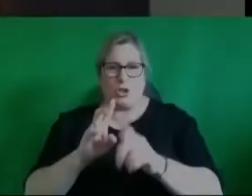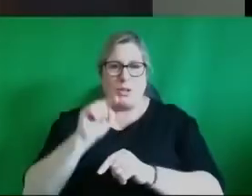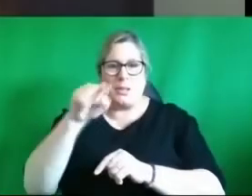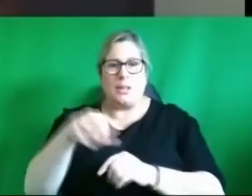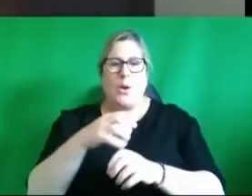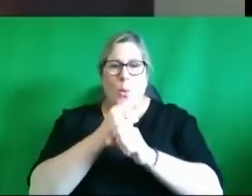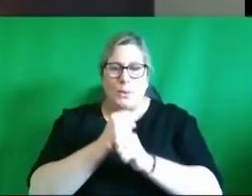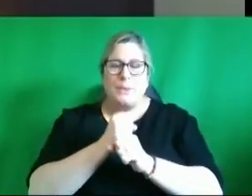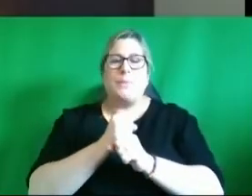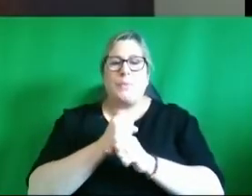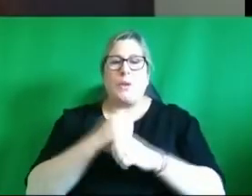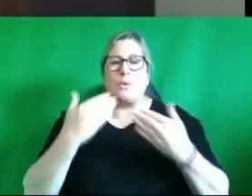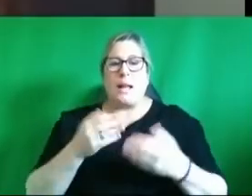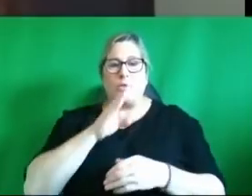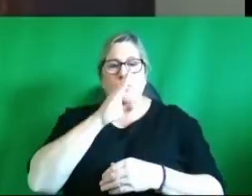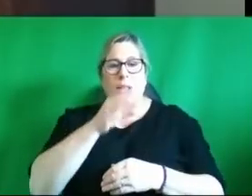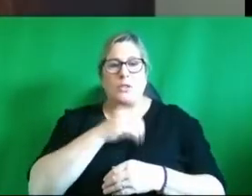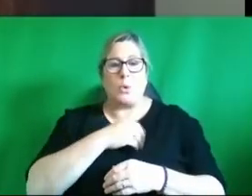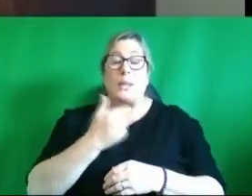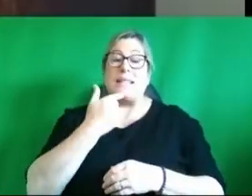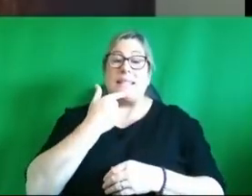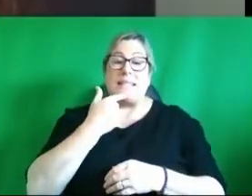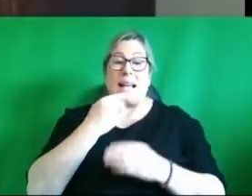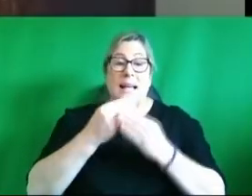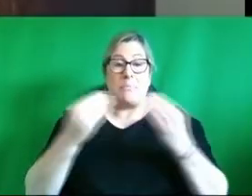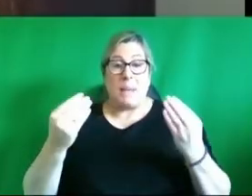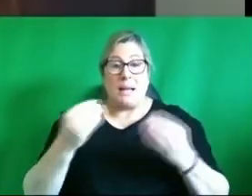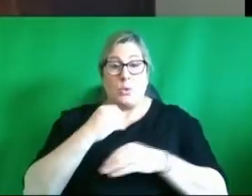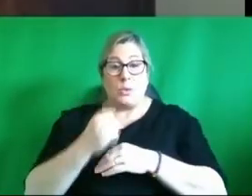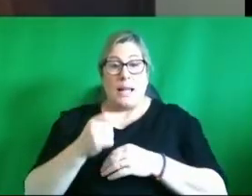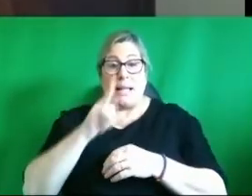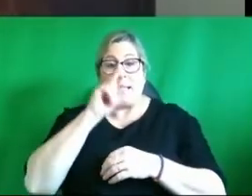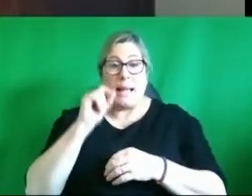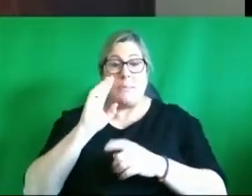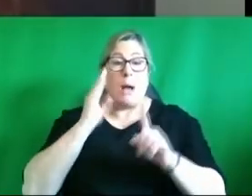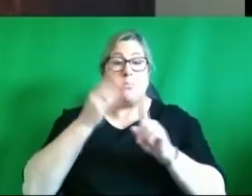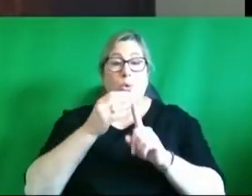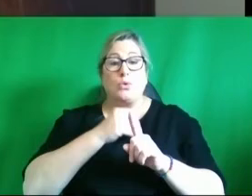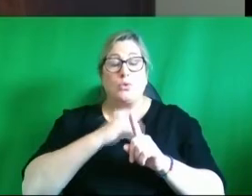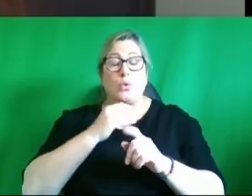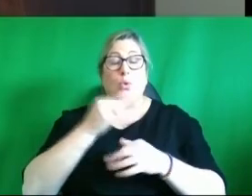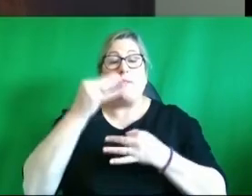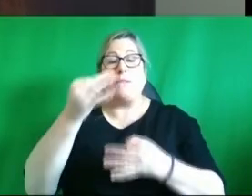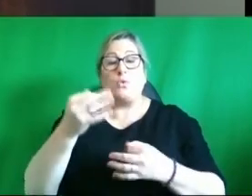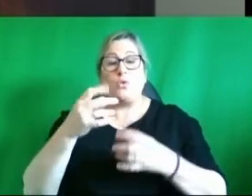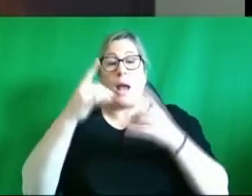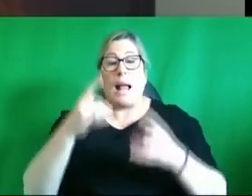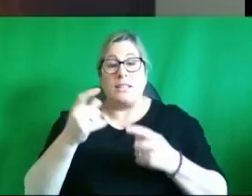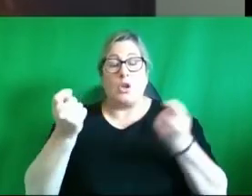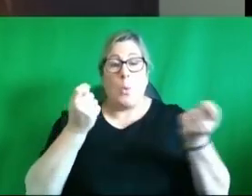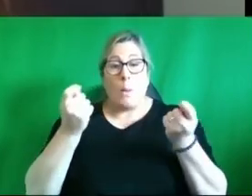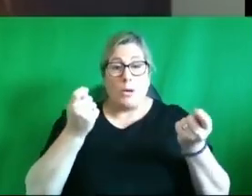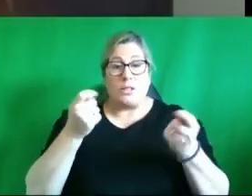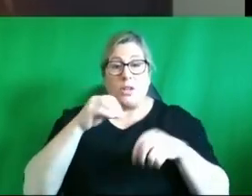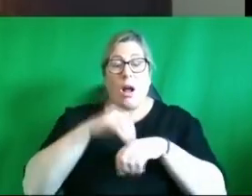and I'm going to go straight now to our second panel of the day which is entitled approaches to future health cooperation on the island so